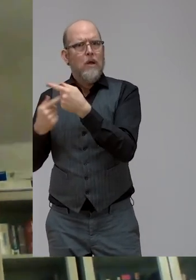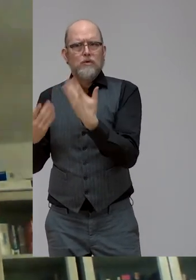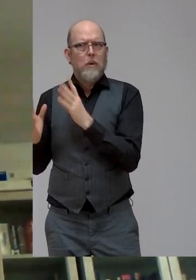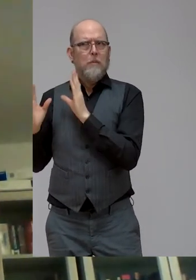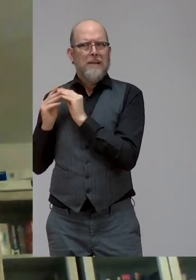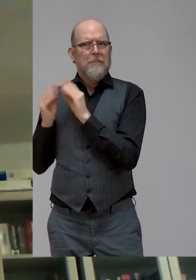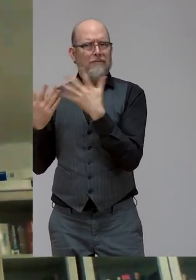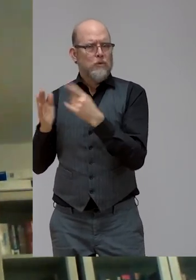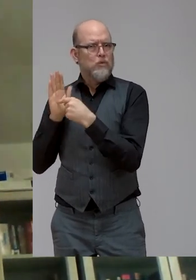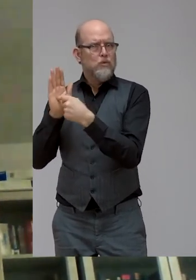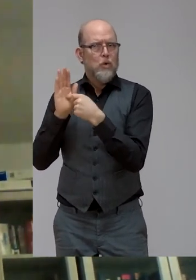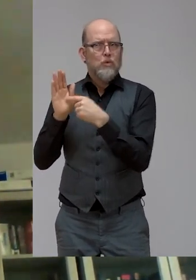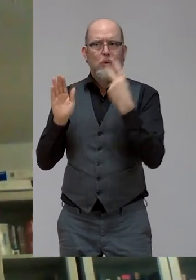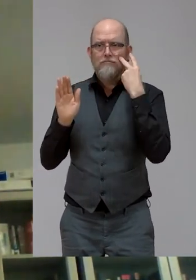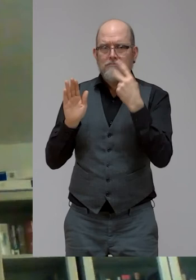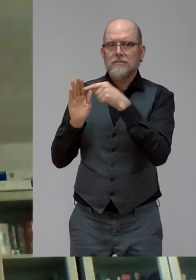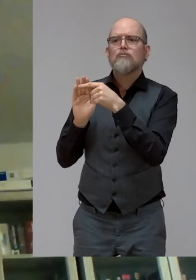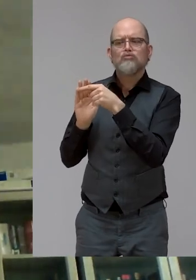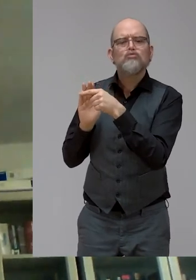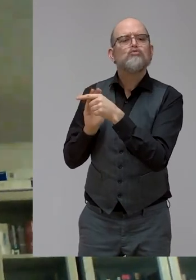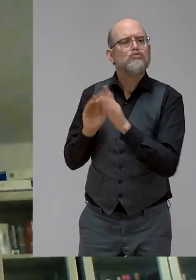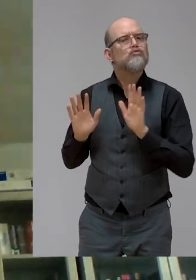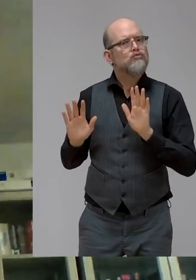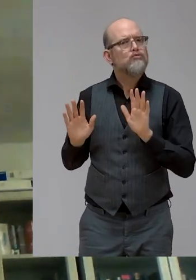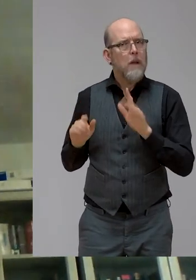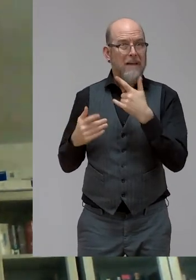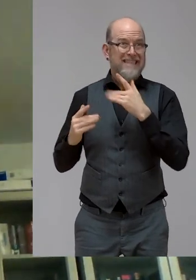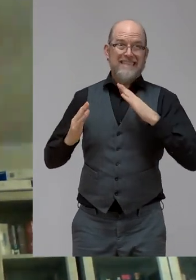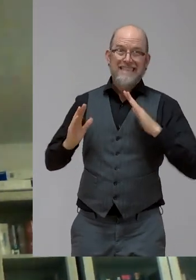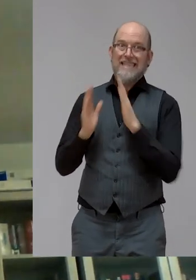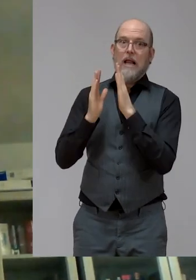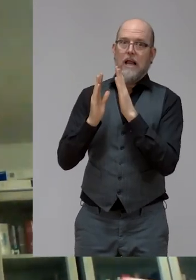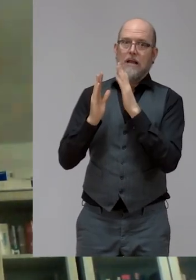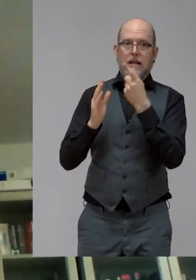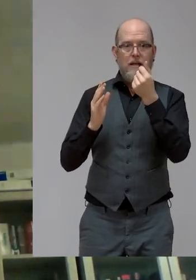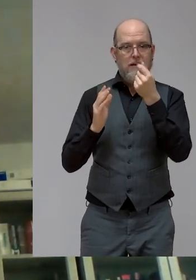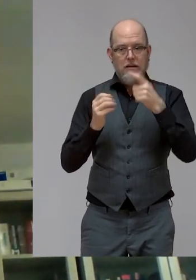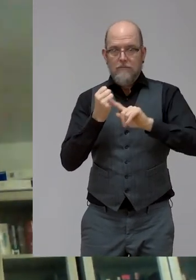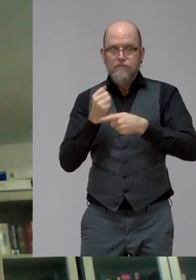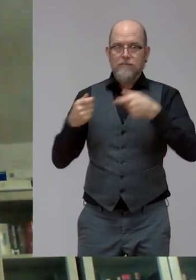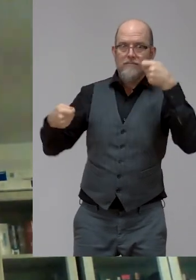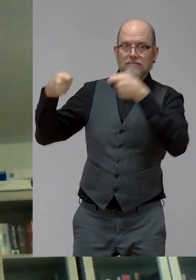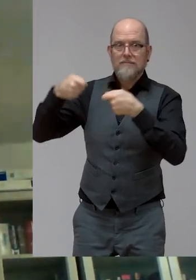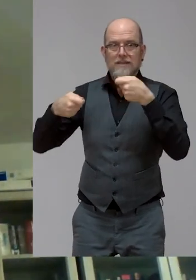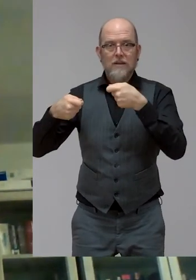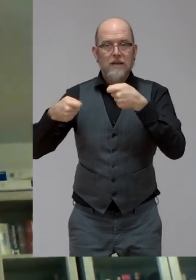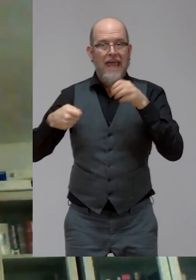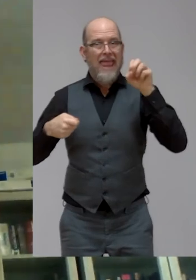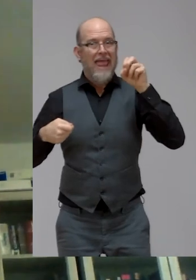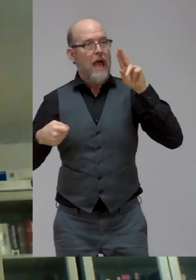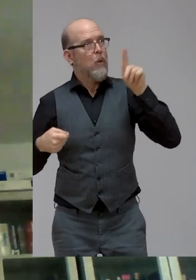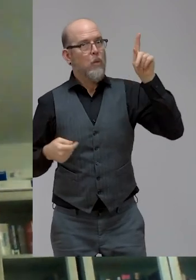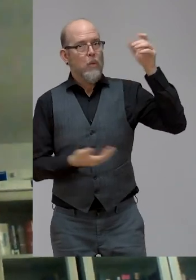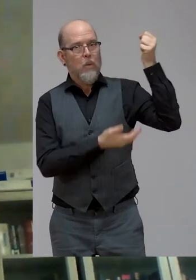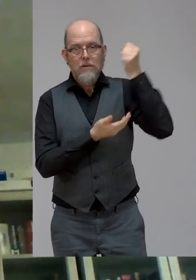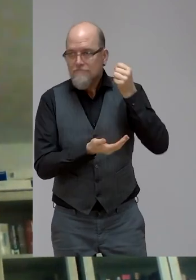huge challenge to make sure that in all these investments, we heard about the amazing amount that the EU is investing to recover the economy.